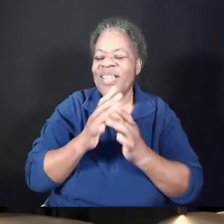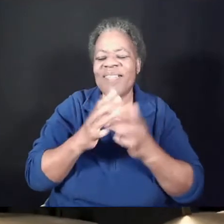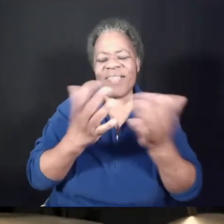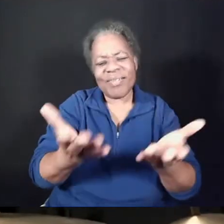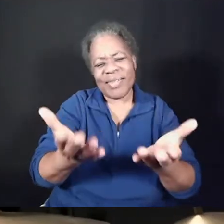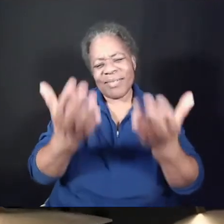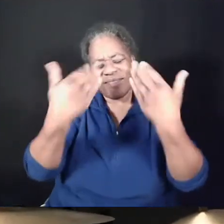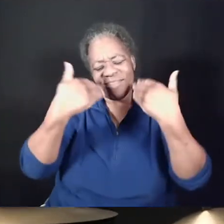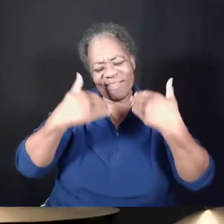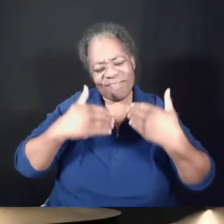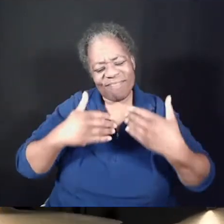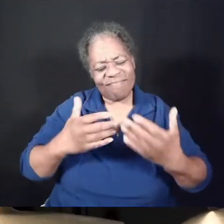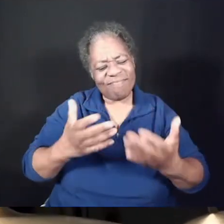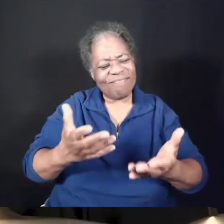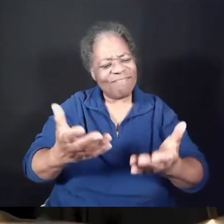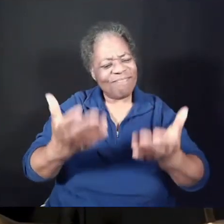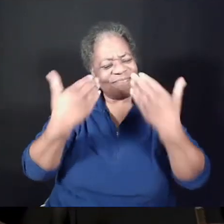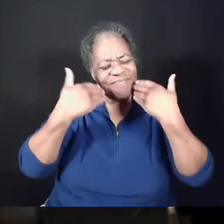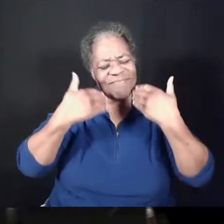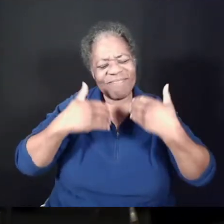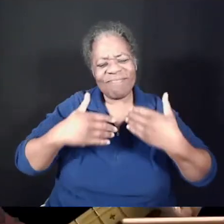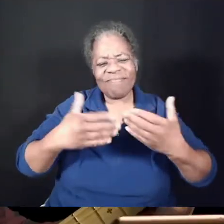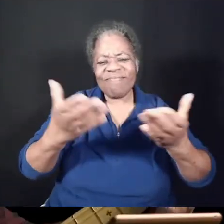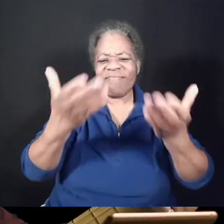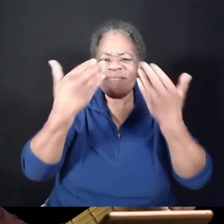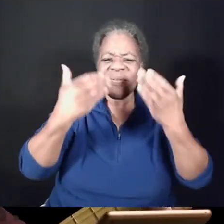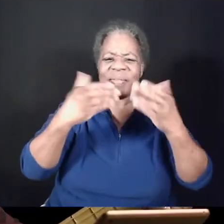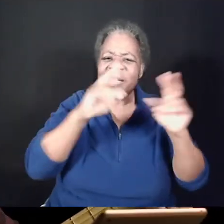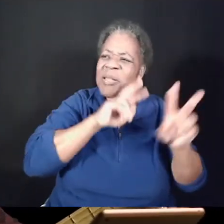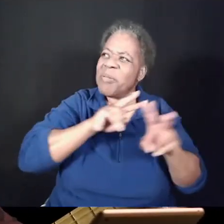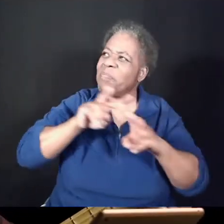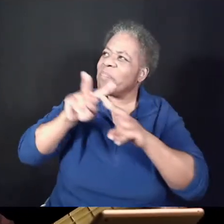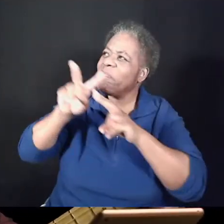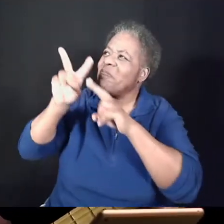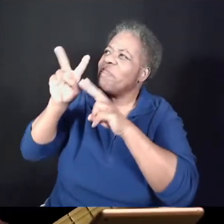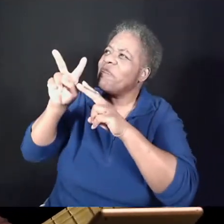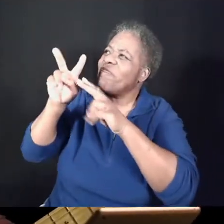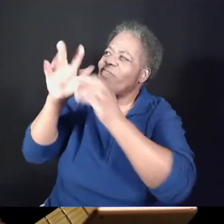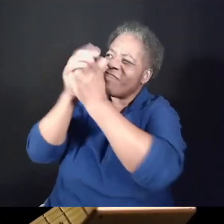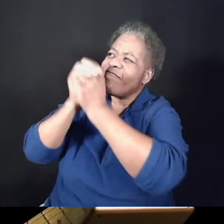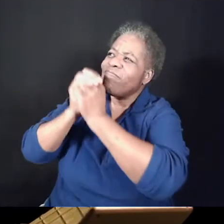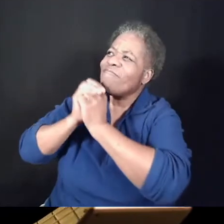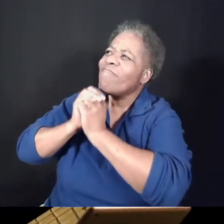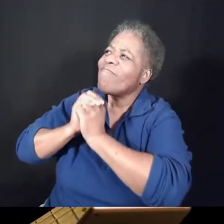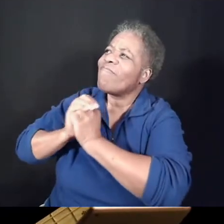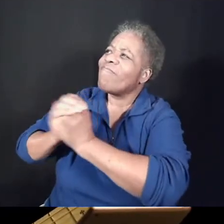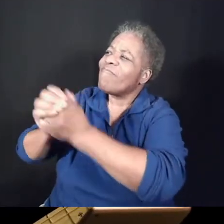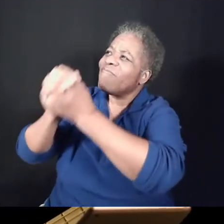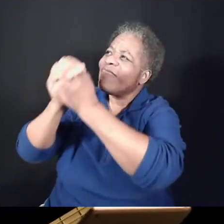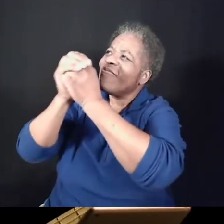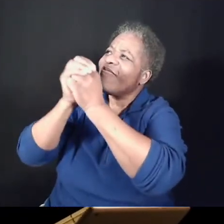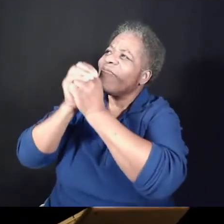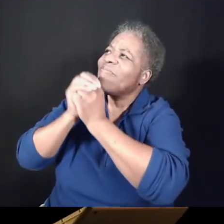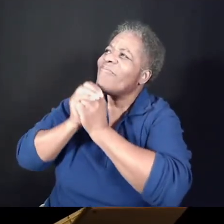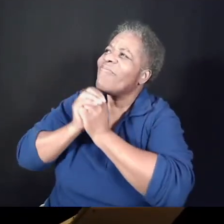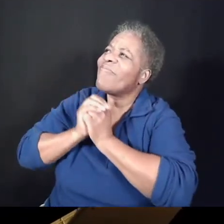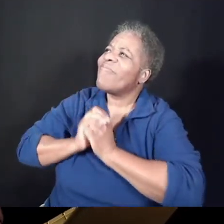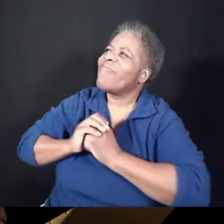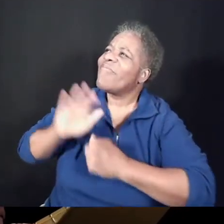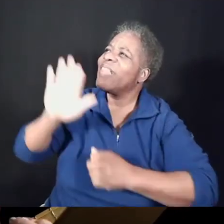Oh, come to the altar. The